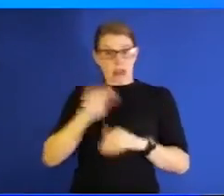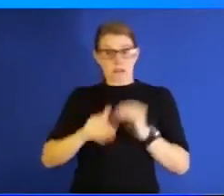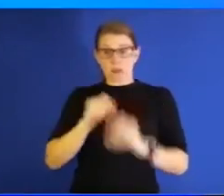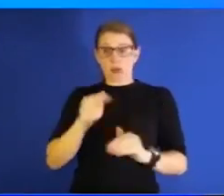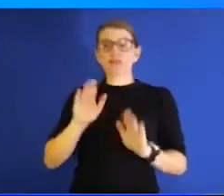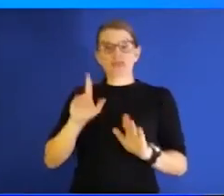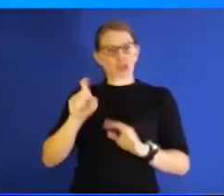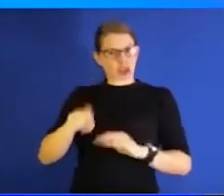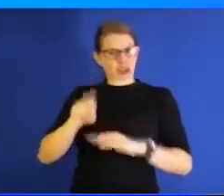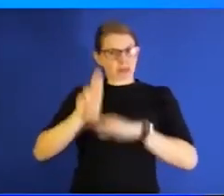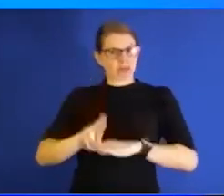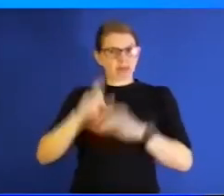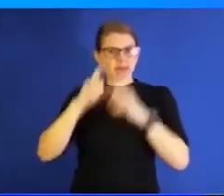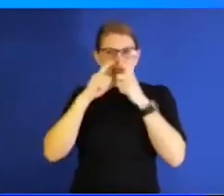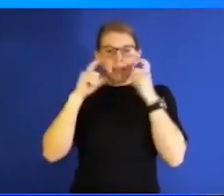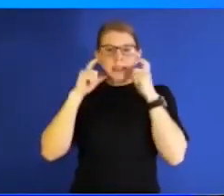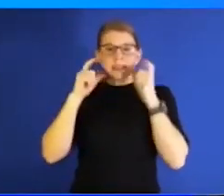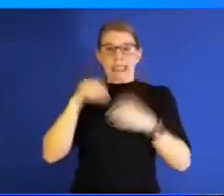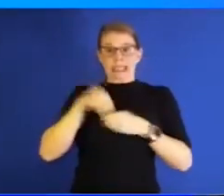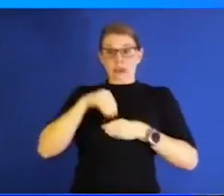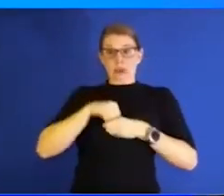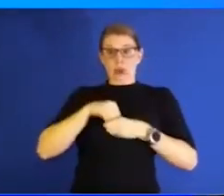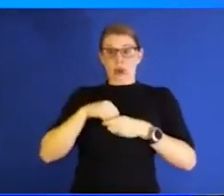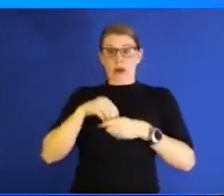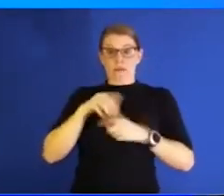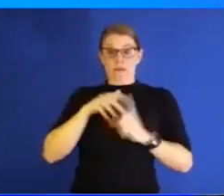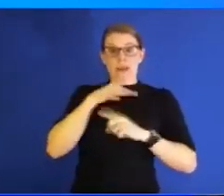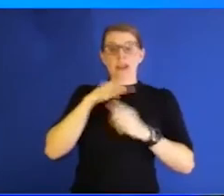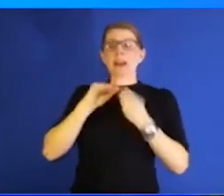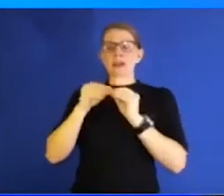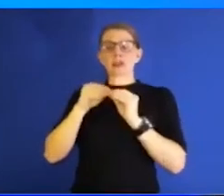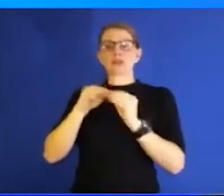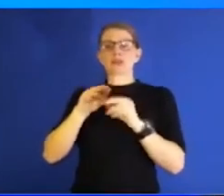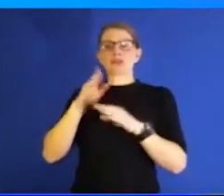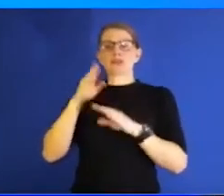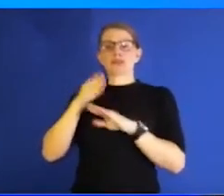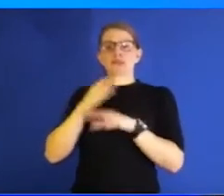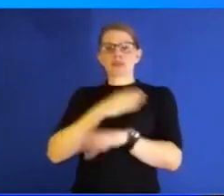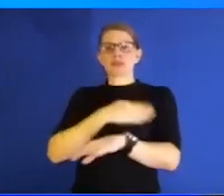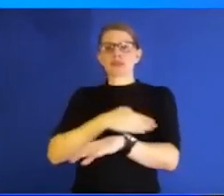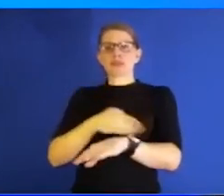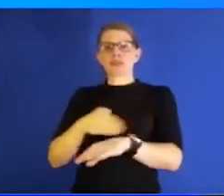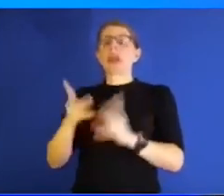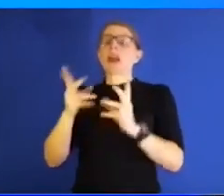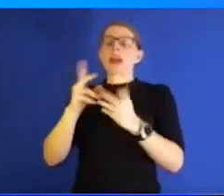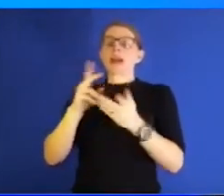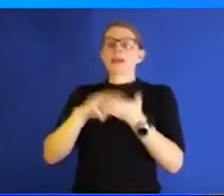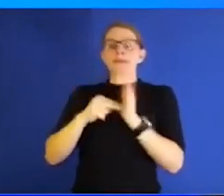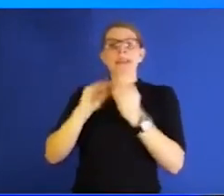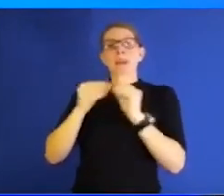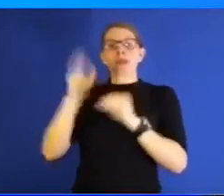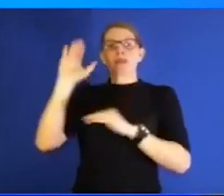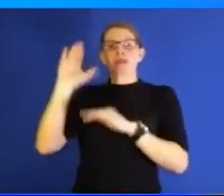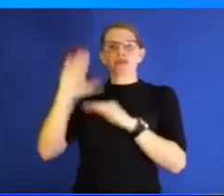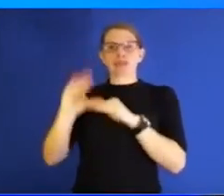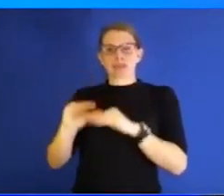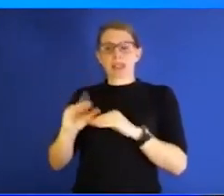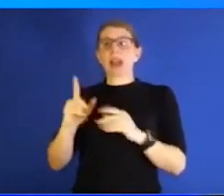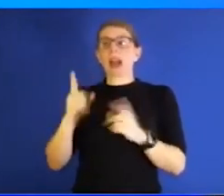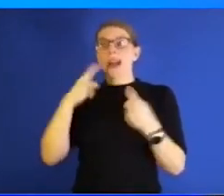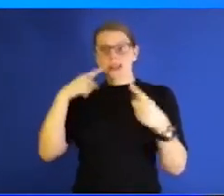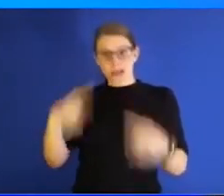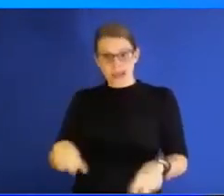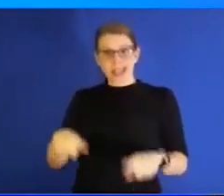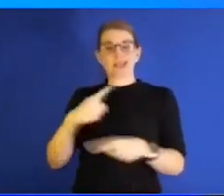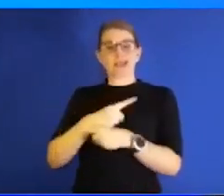right now, at least all the numbers are, they're still coming down. They're not down yet, but they're still coming down. I think we would all agree that's absolutely the right thing